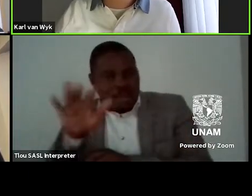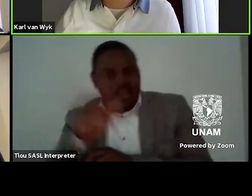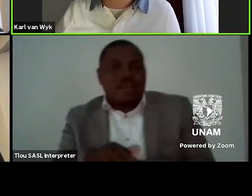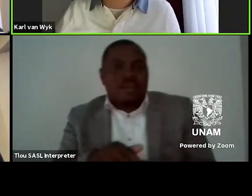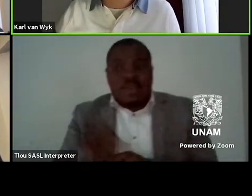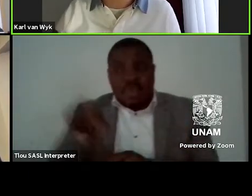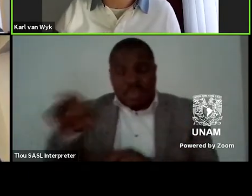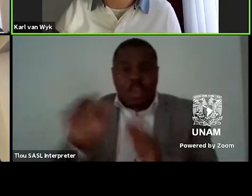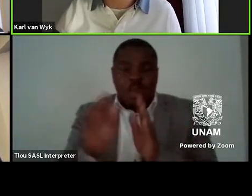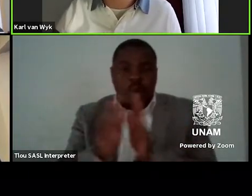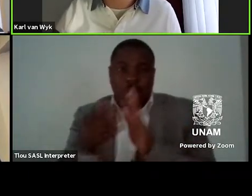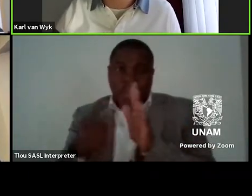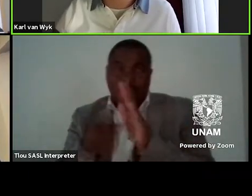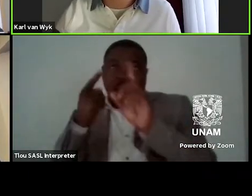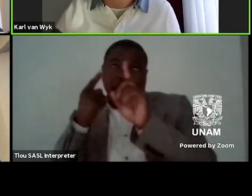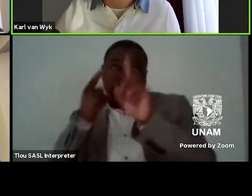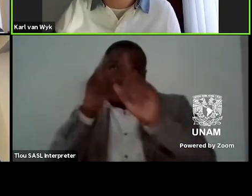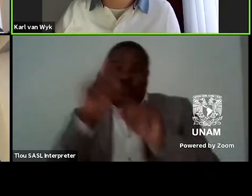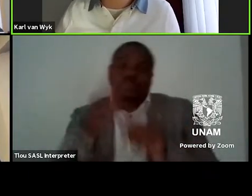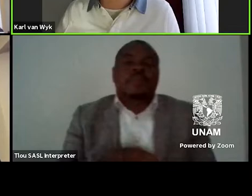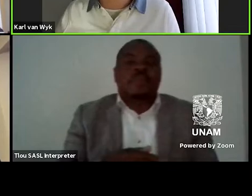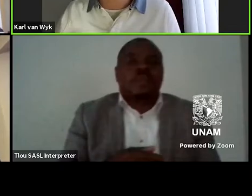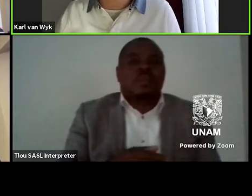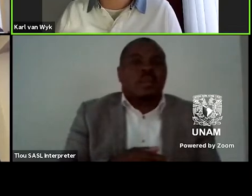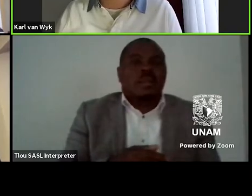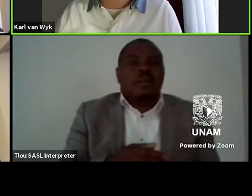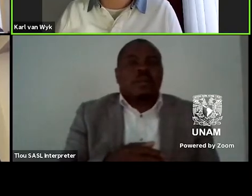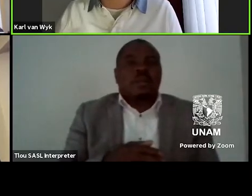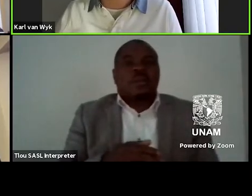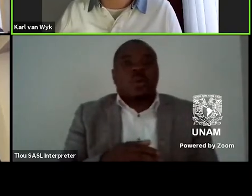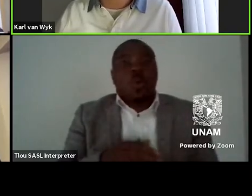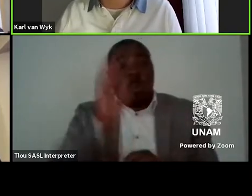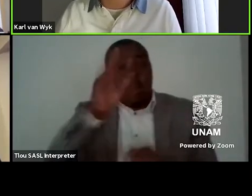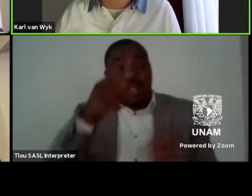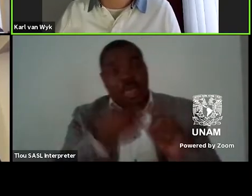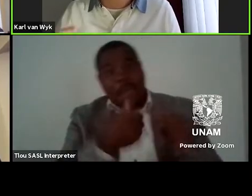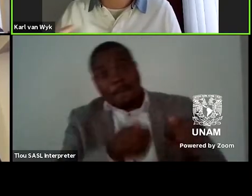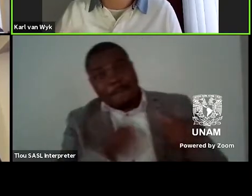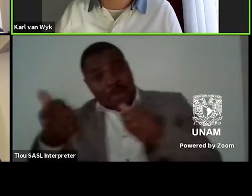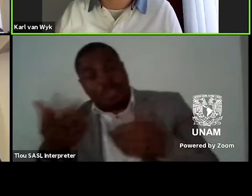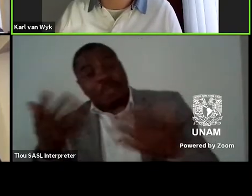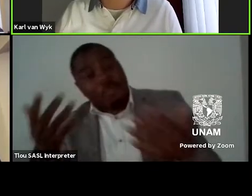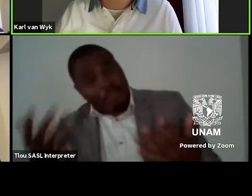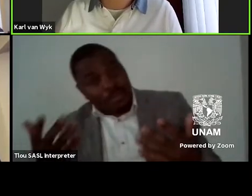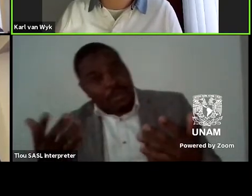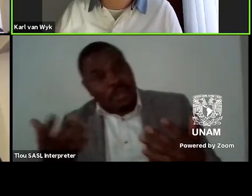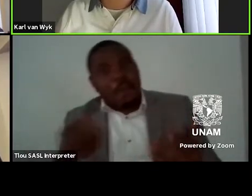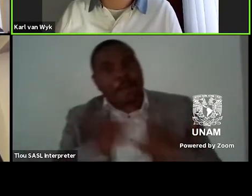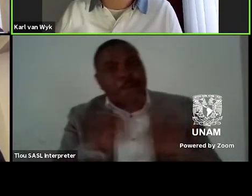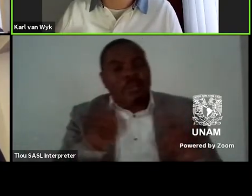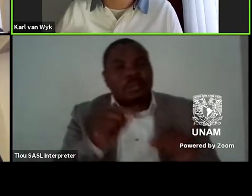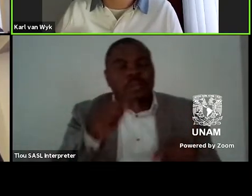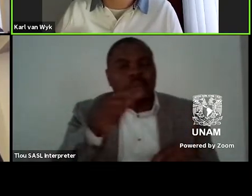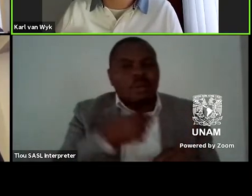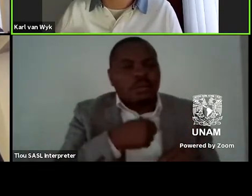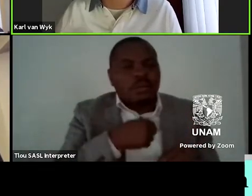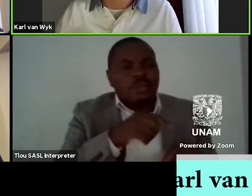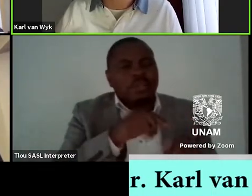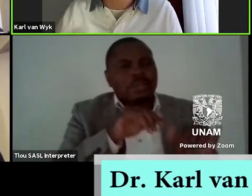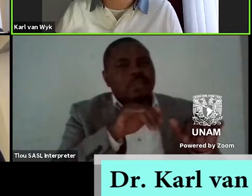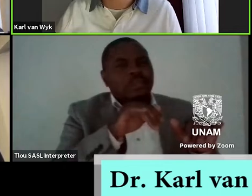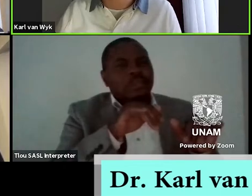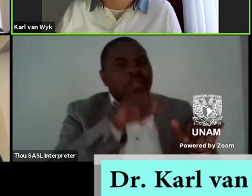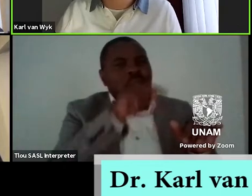the tension the novel is um will he return what I find quite progressive about the spatial politics within the city um the